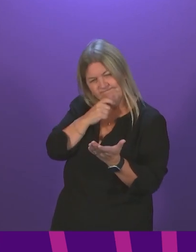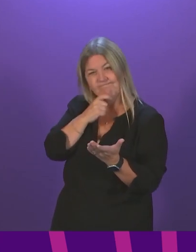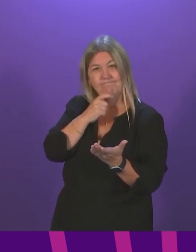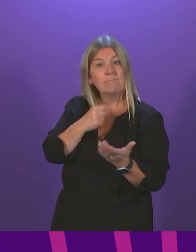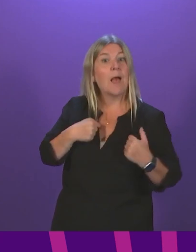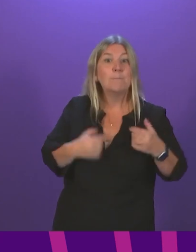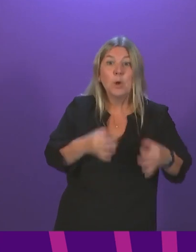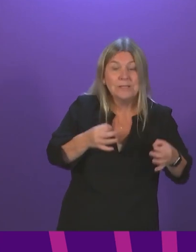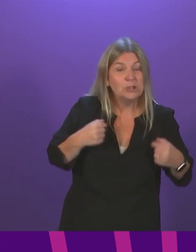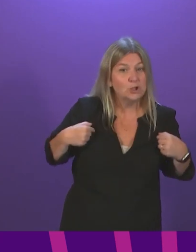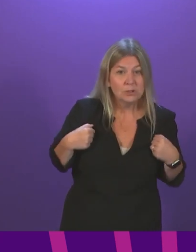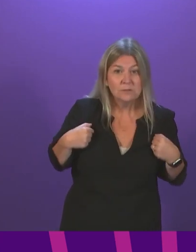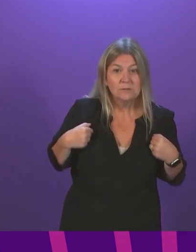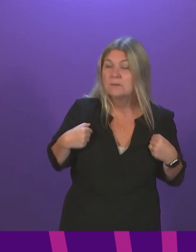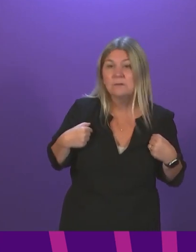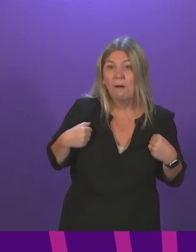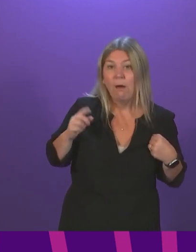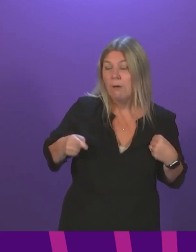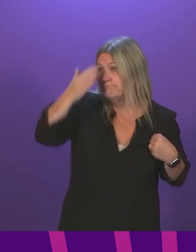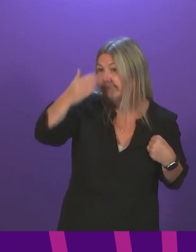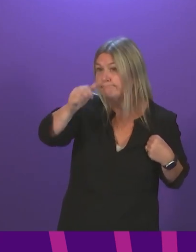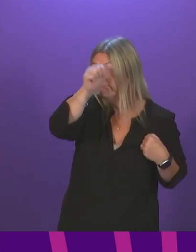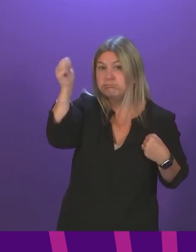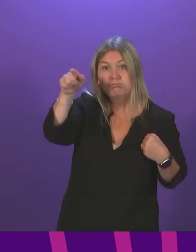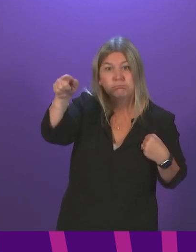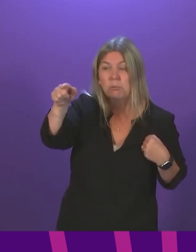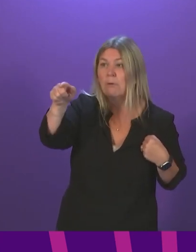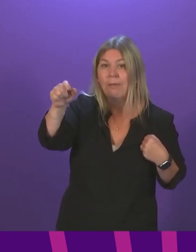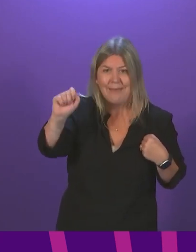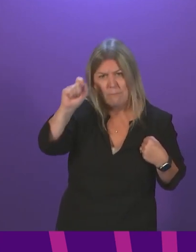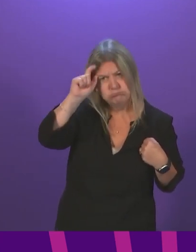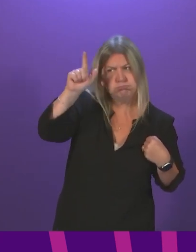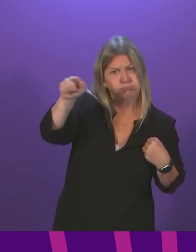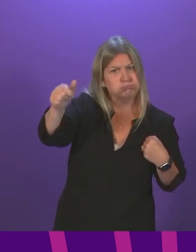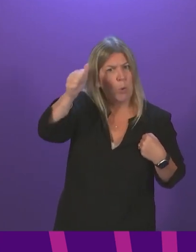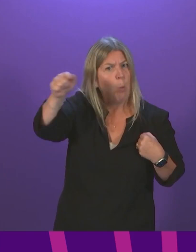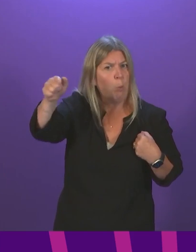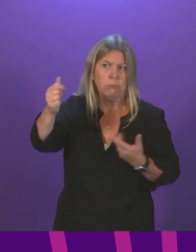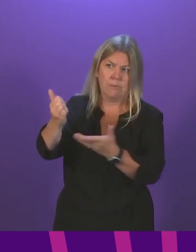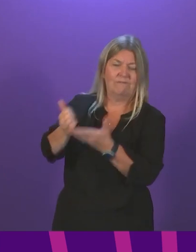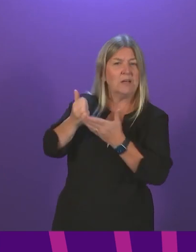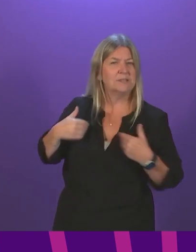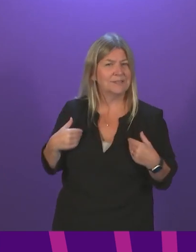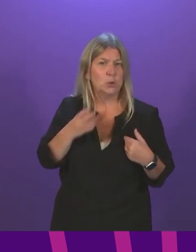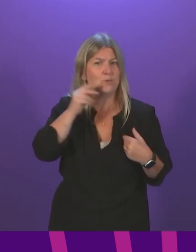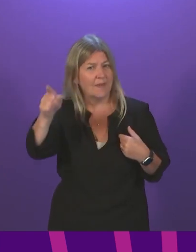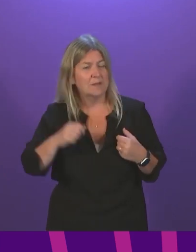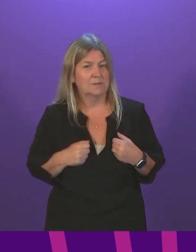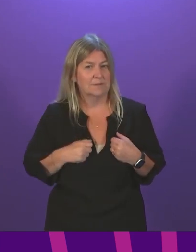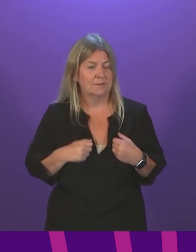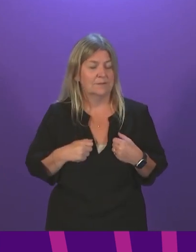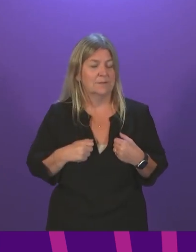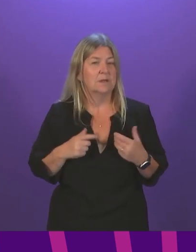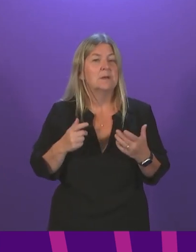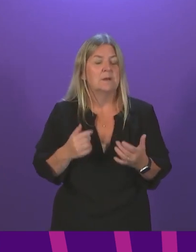politician. It is not for me to second-guess the experts when it comes to vaccination. lastly on Test and Protect, well,